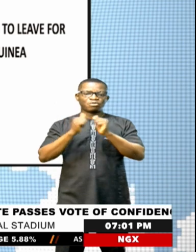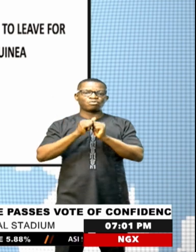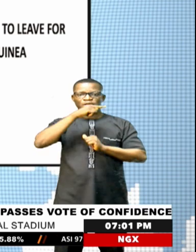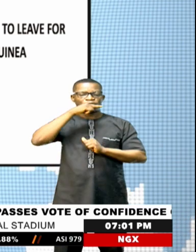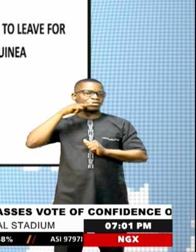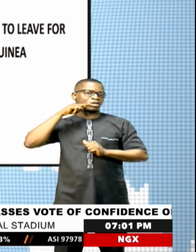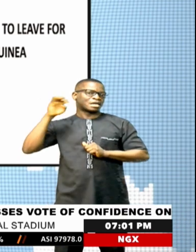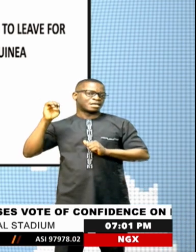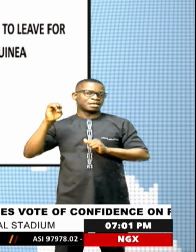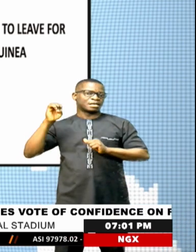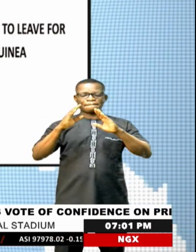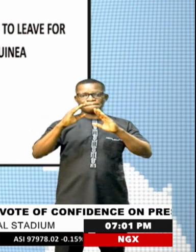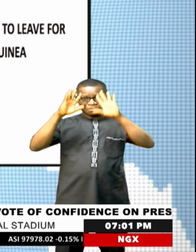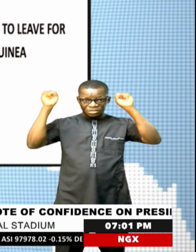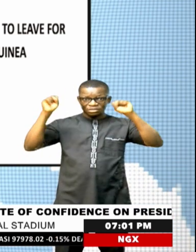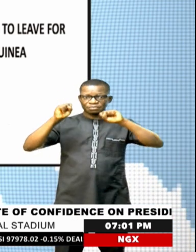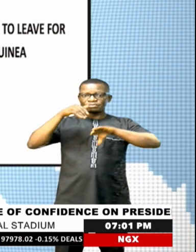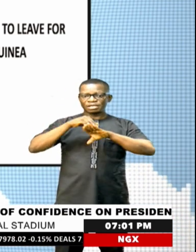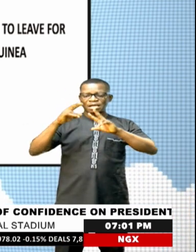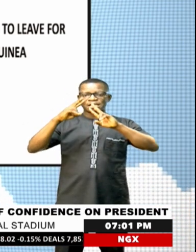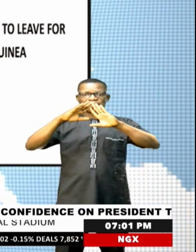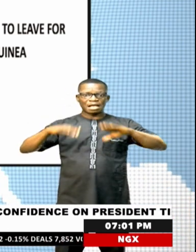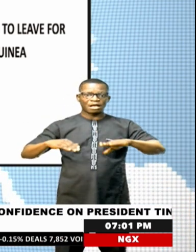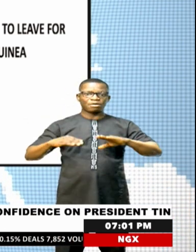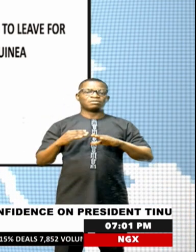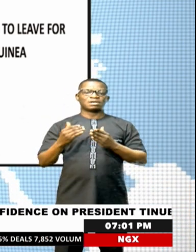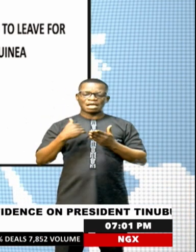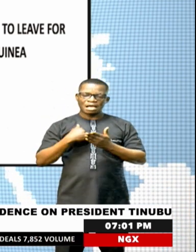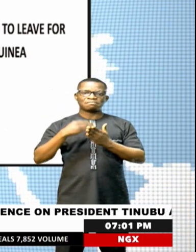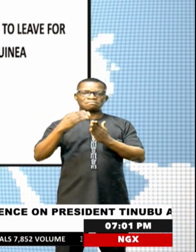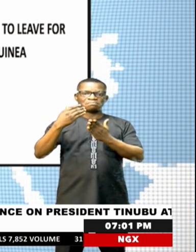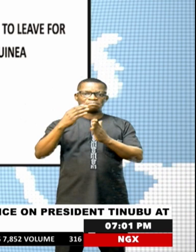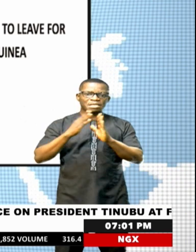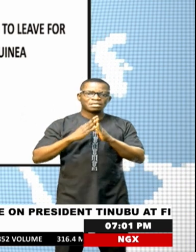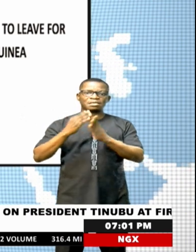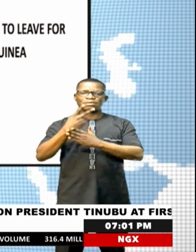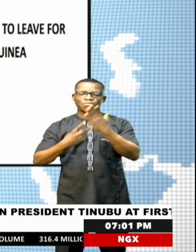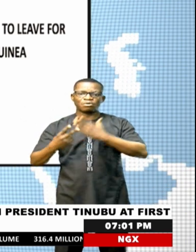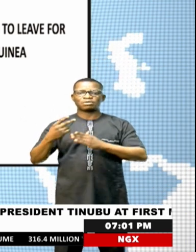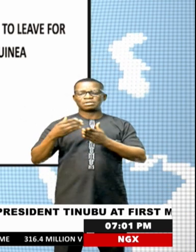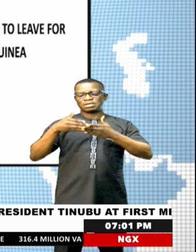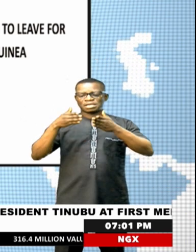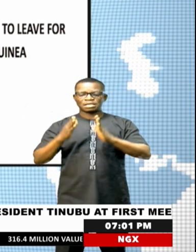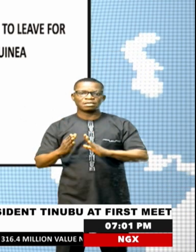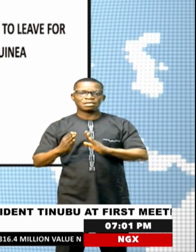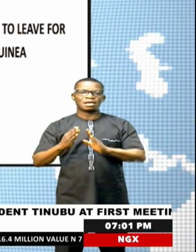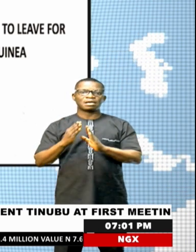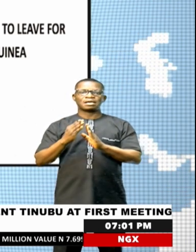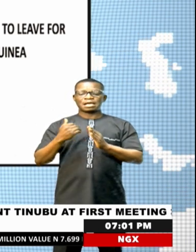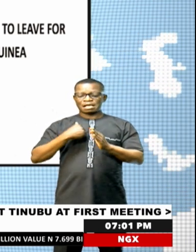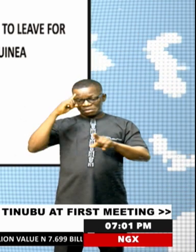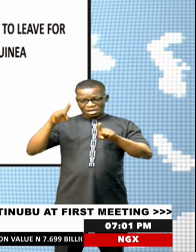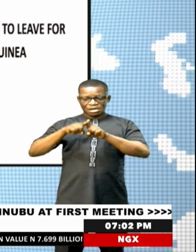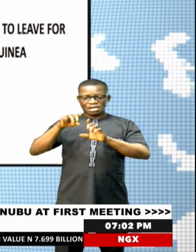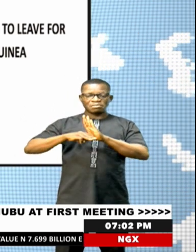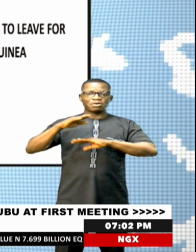the Presidential Vila on arrival. The meetings will be held between the two leaders and agreements, particularly on oil and gas